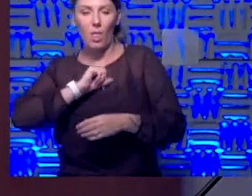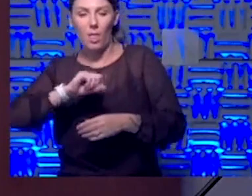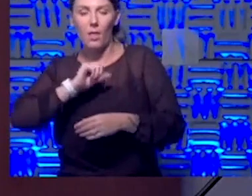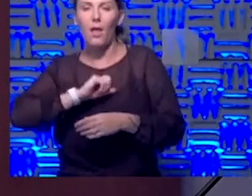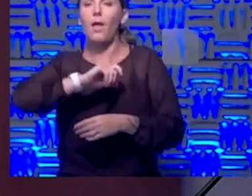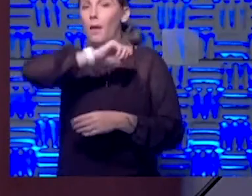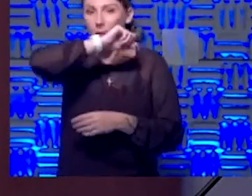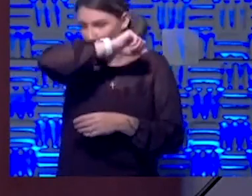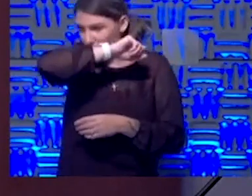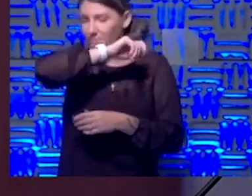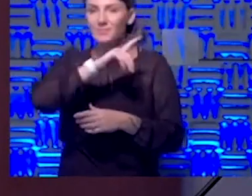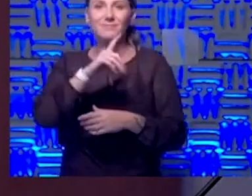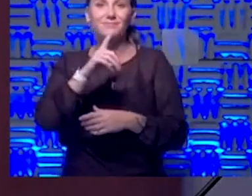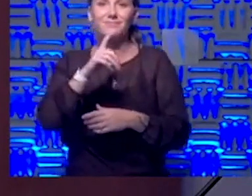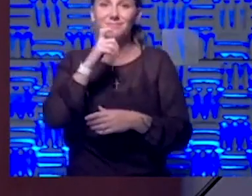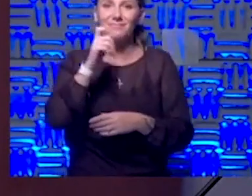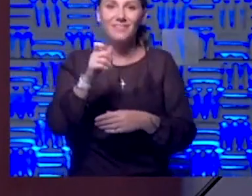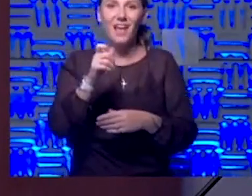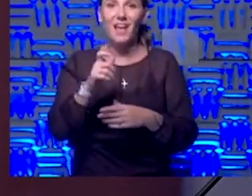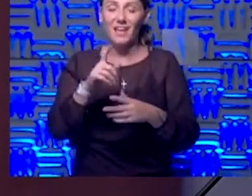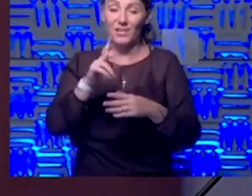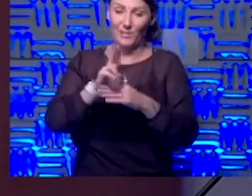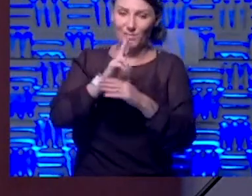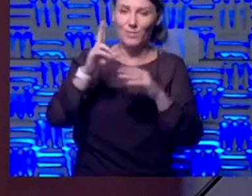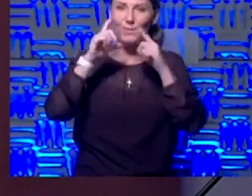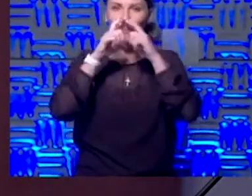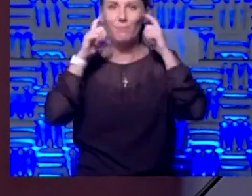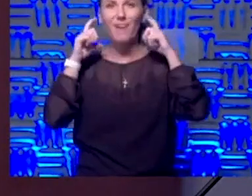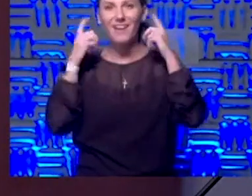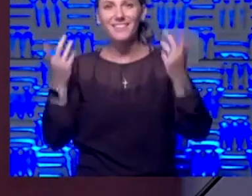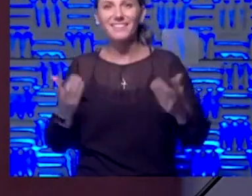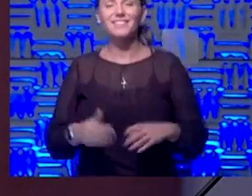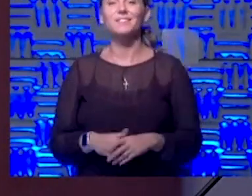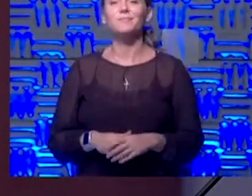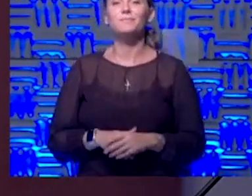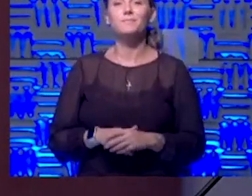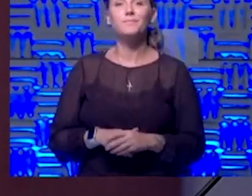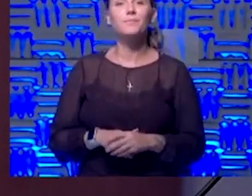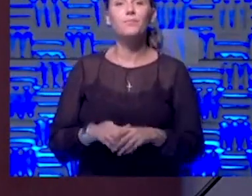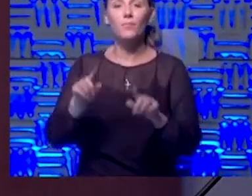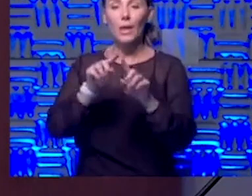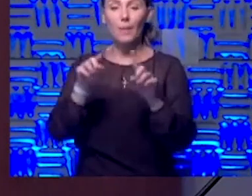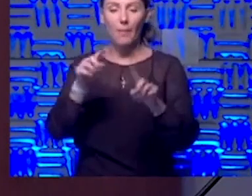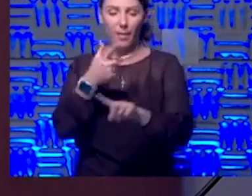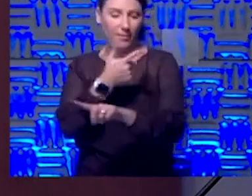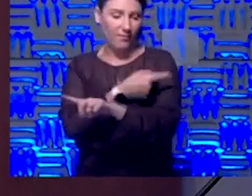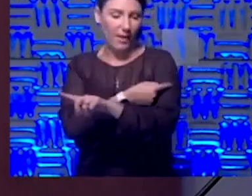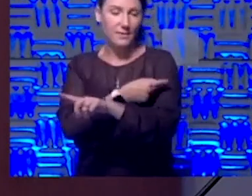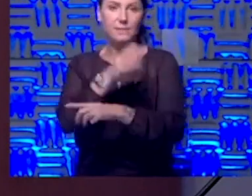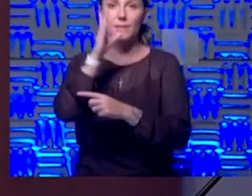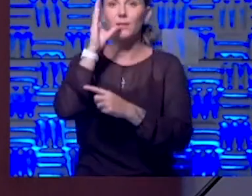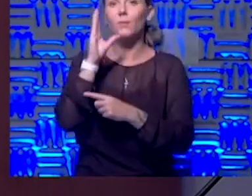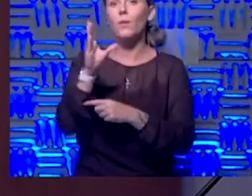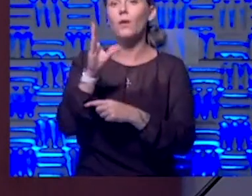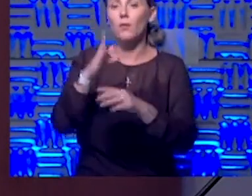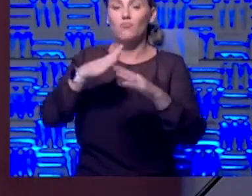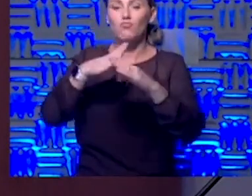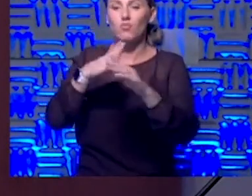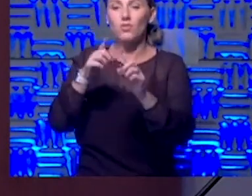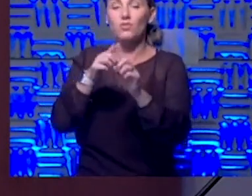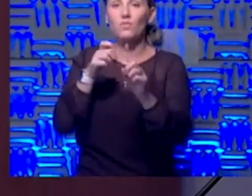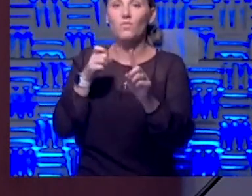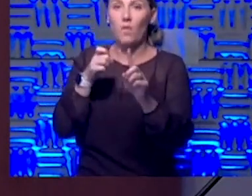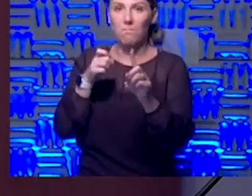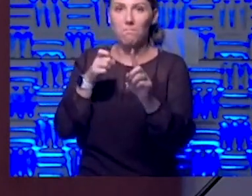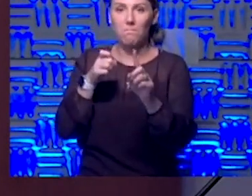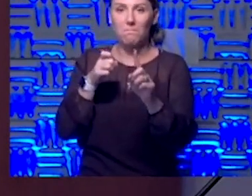to your arm, not in, out on the, and when you have to wear your mask. Um, but the vaccine will protect you from